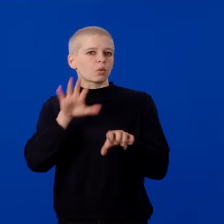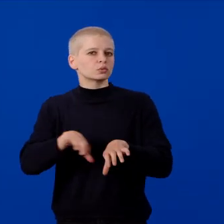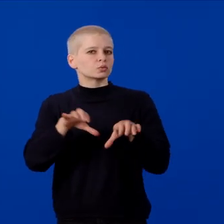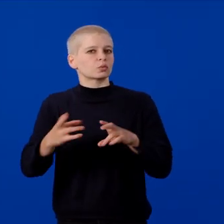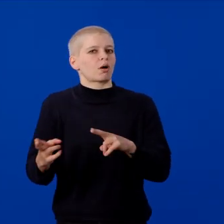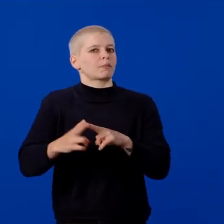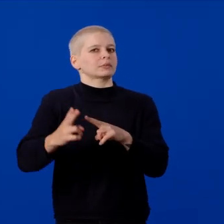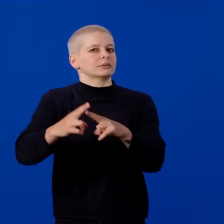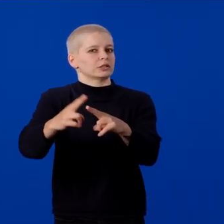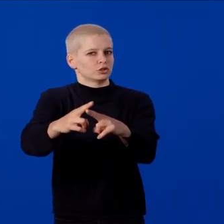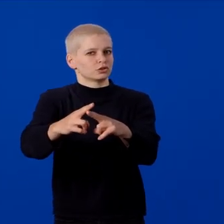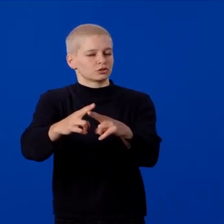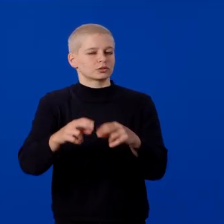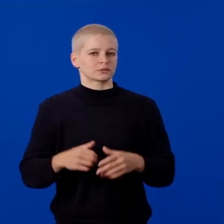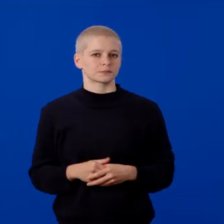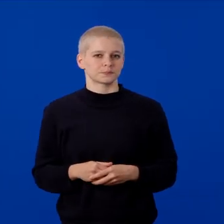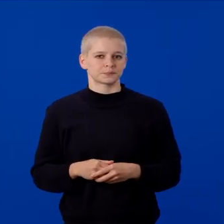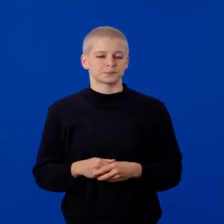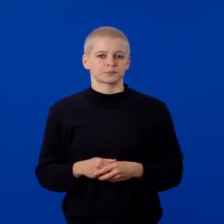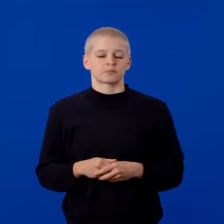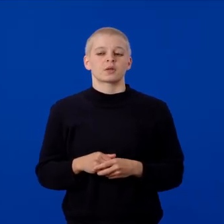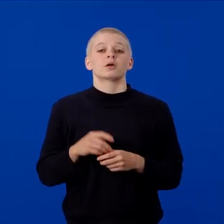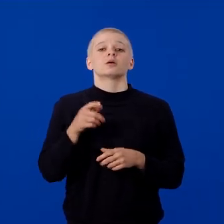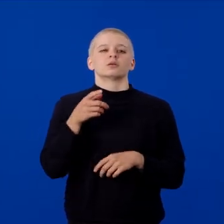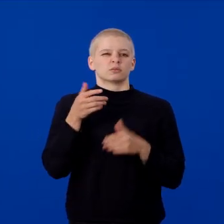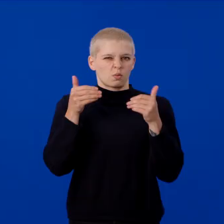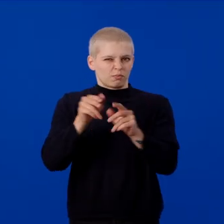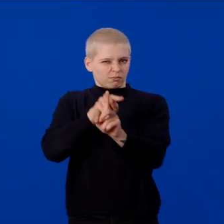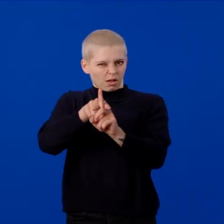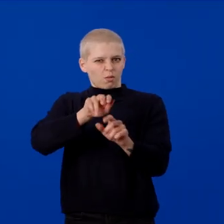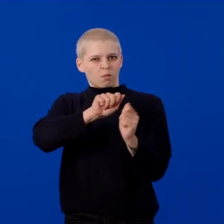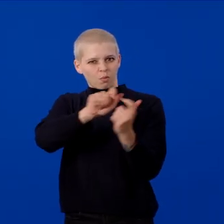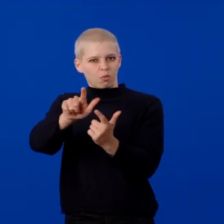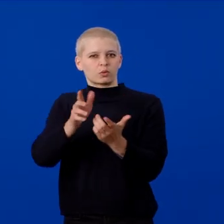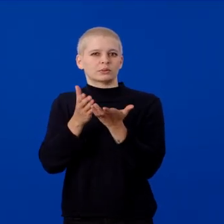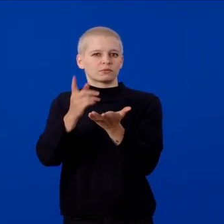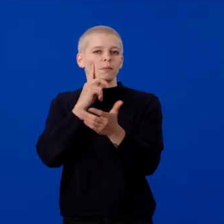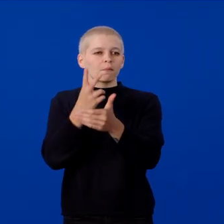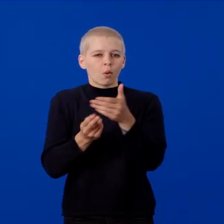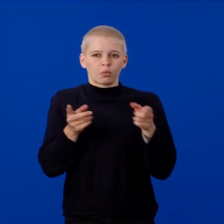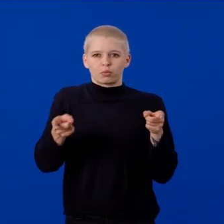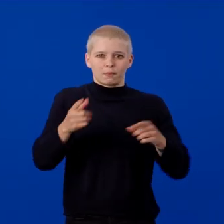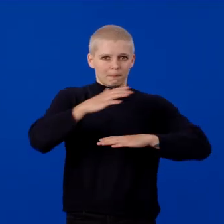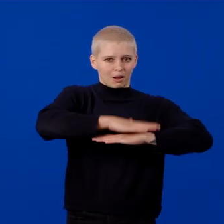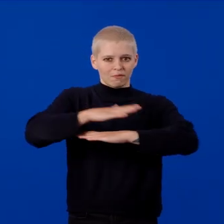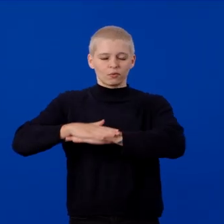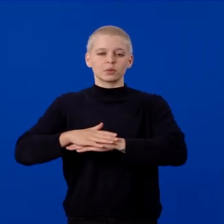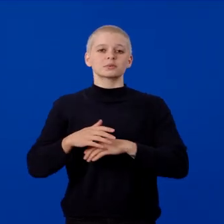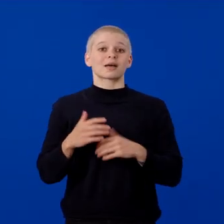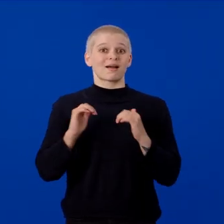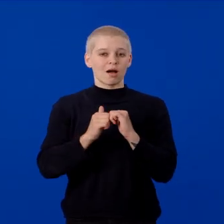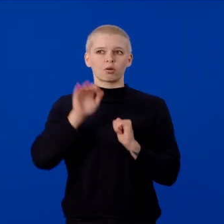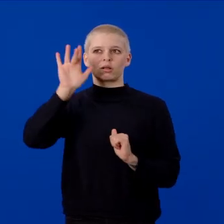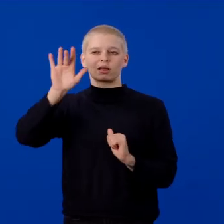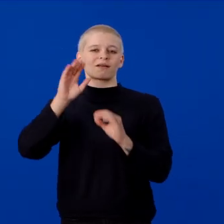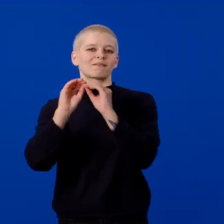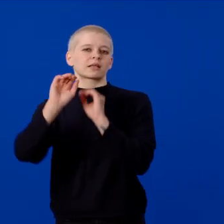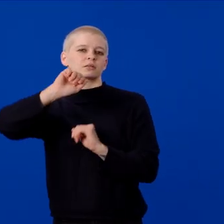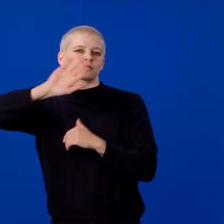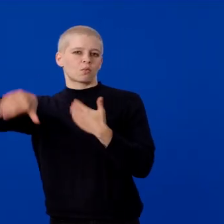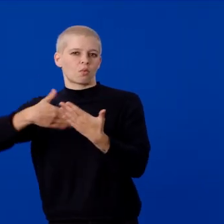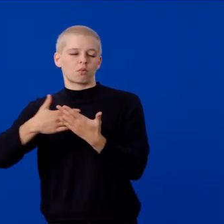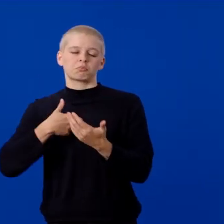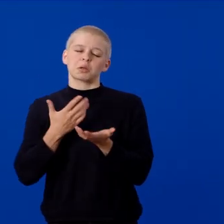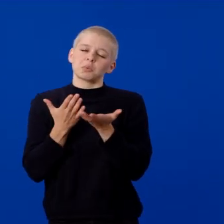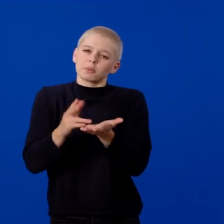should be met. Apply all the recommendations to both platforms by clicking Fix All. I recommend reading through